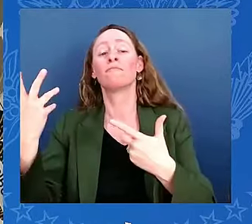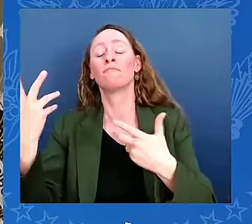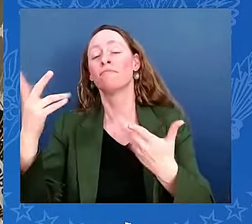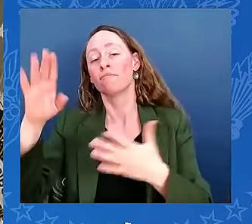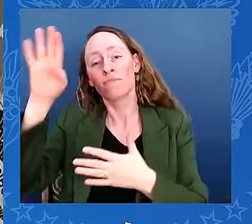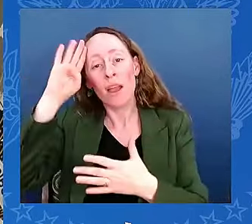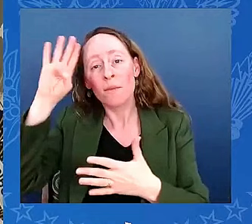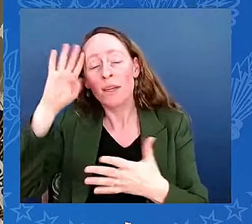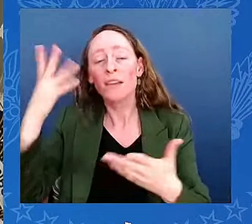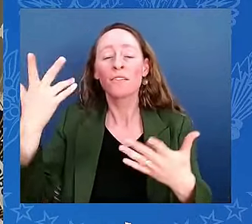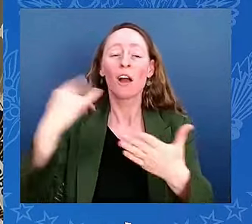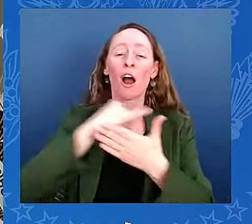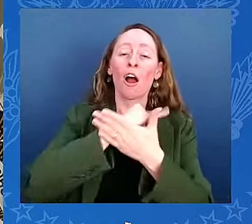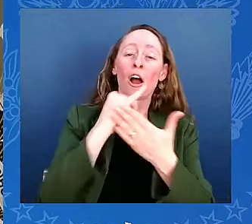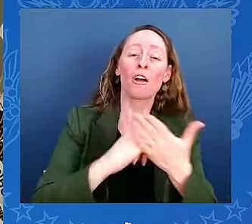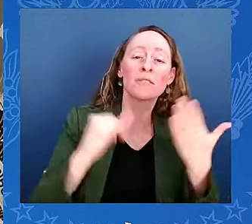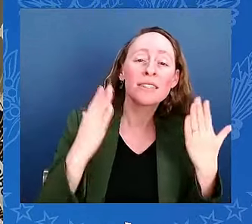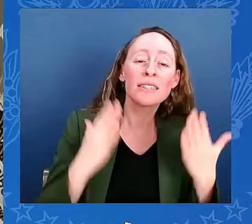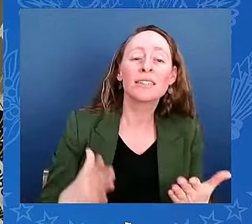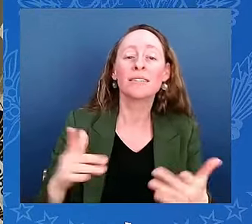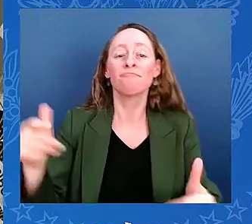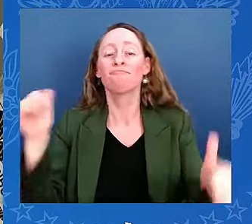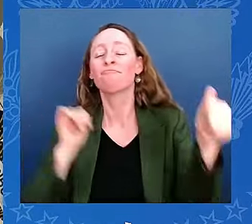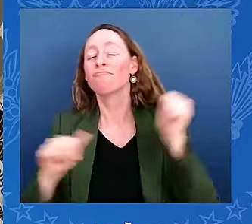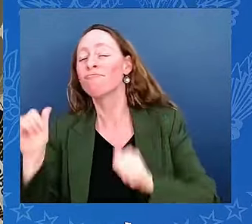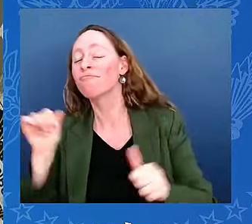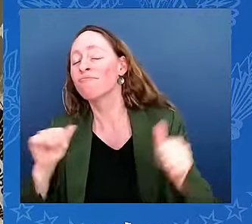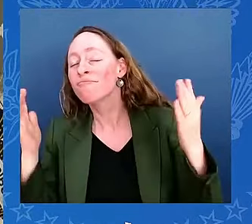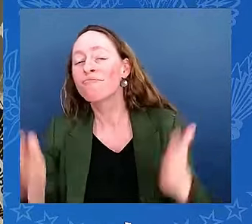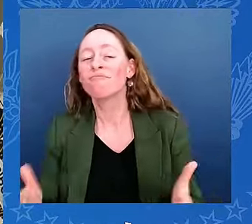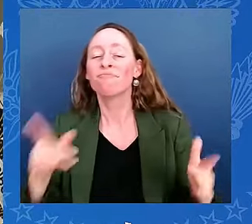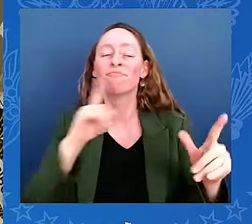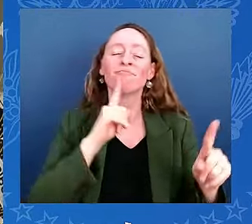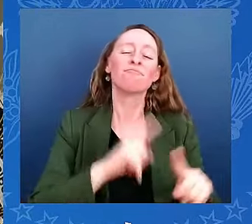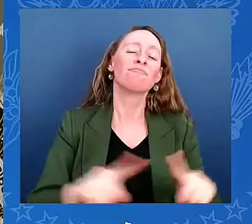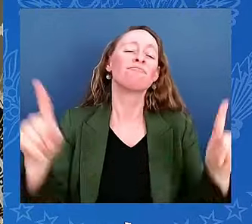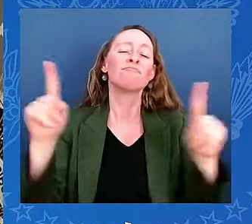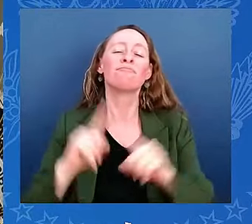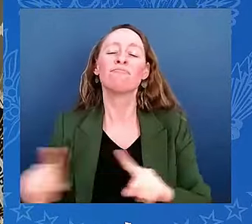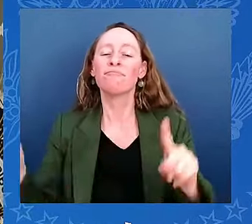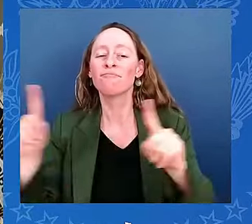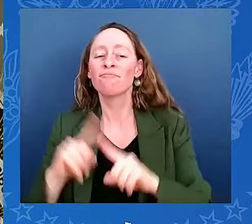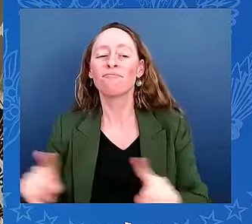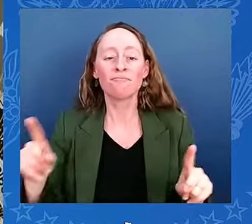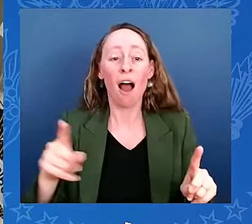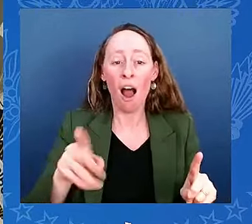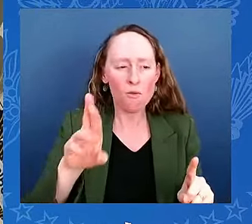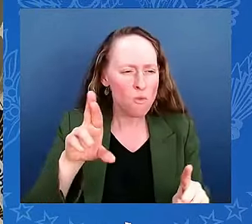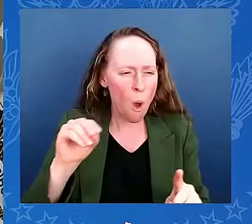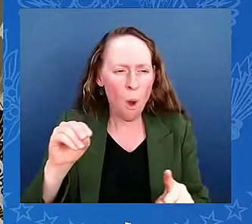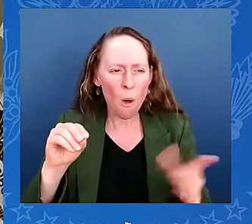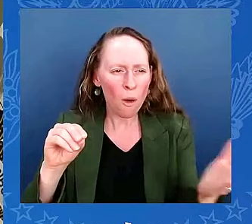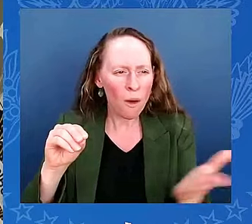of Congress, three of whom are here today. Ro? Where are you, Ro? There you go. Roger.